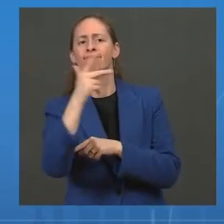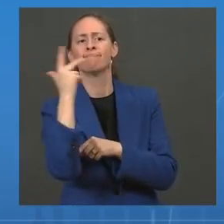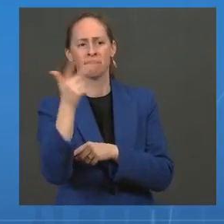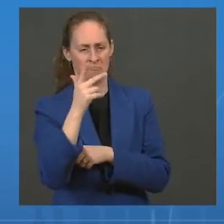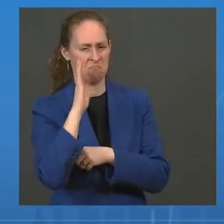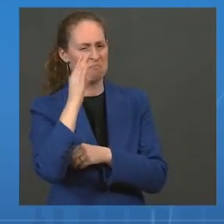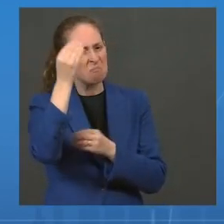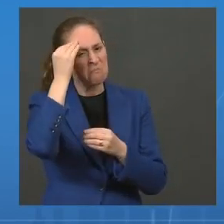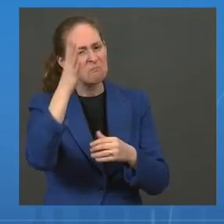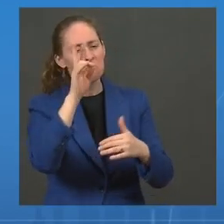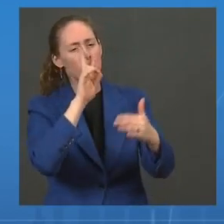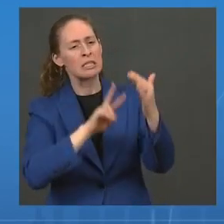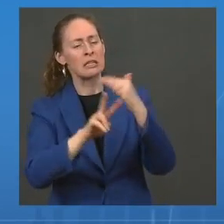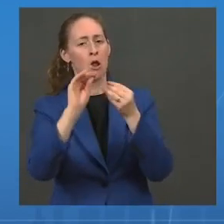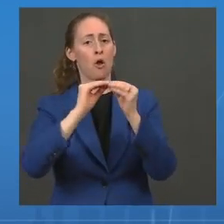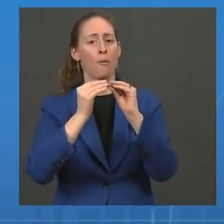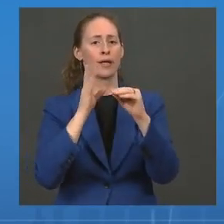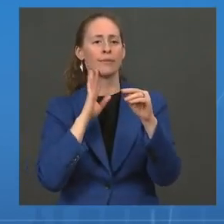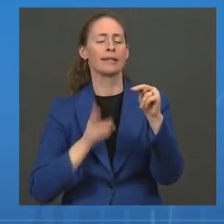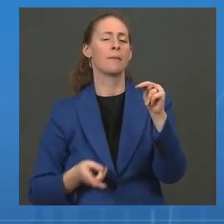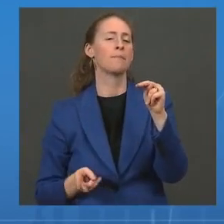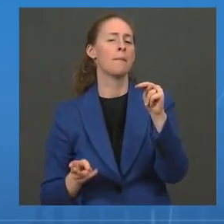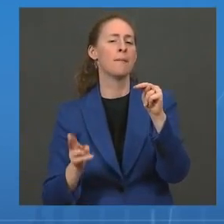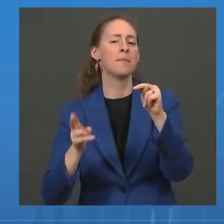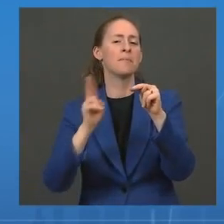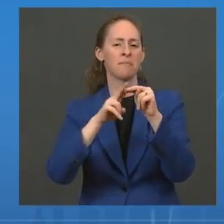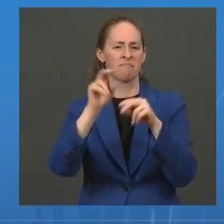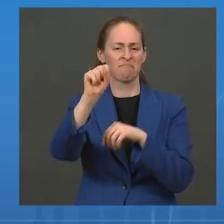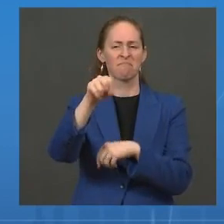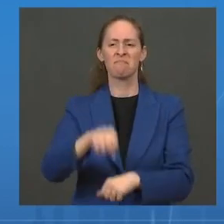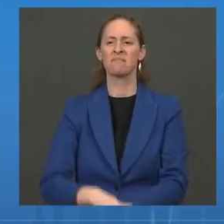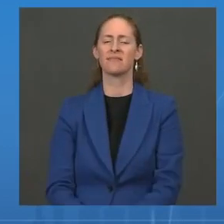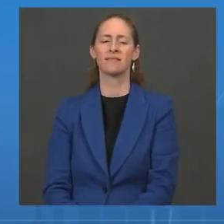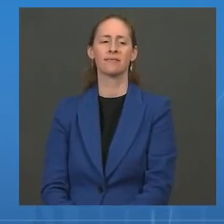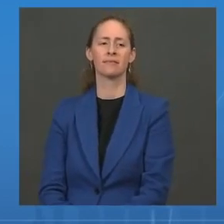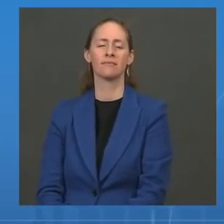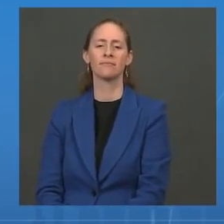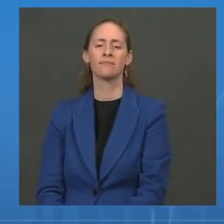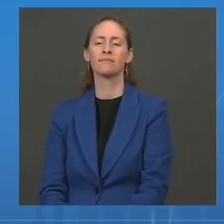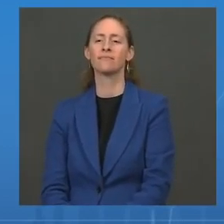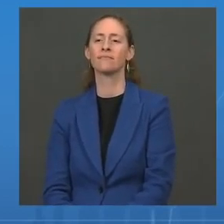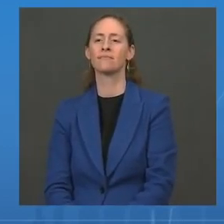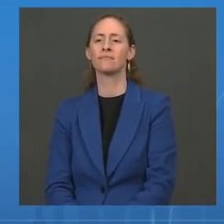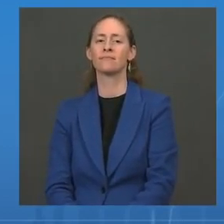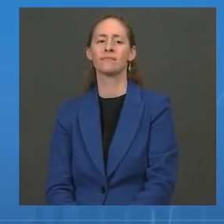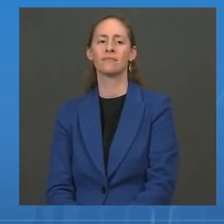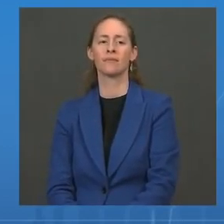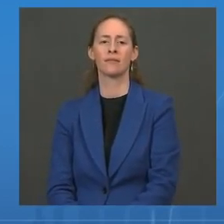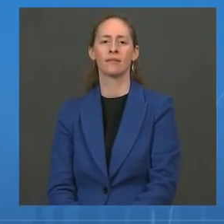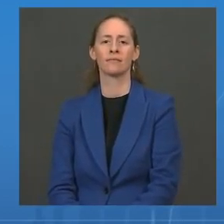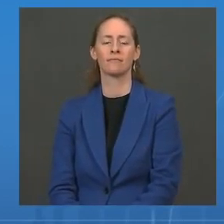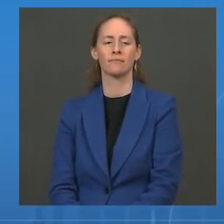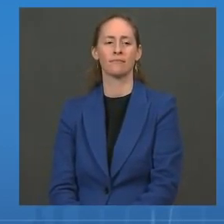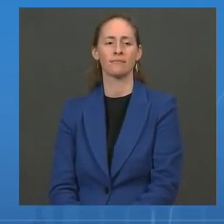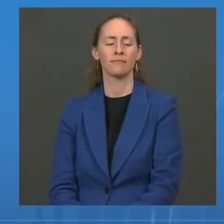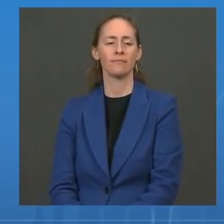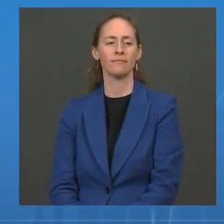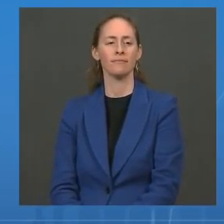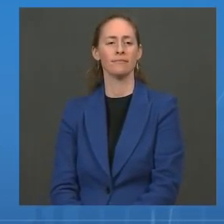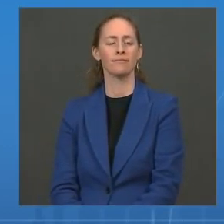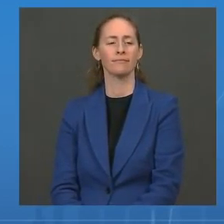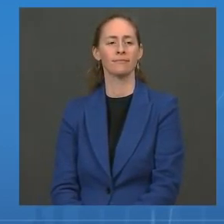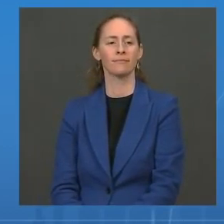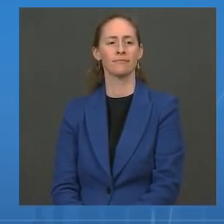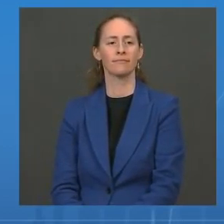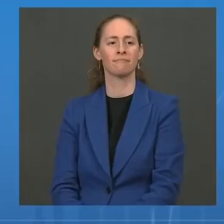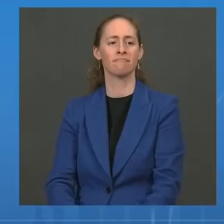across the next several days and across the next couple of weeks. So, I think we have, as we've talked about, plenty